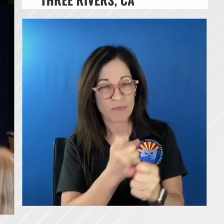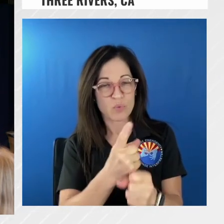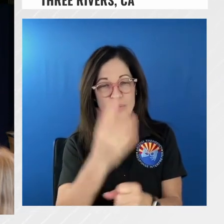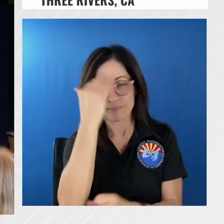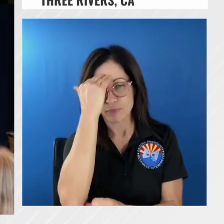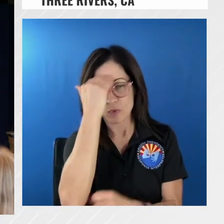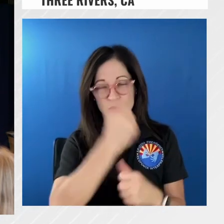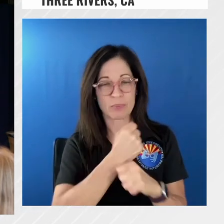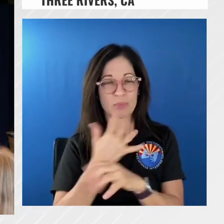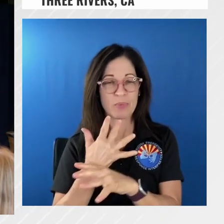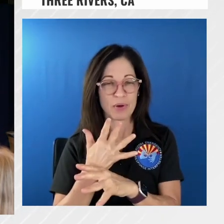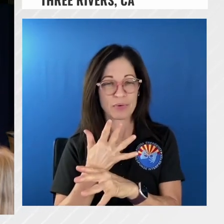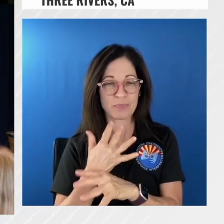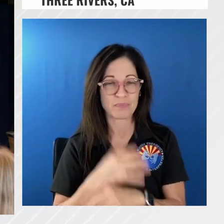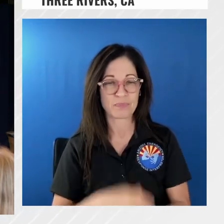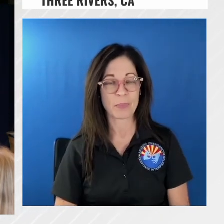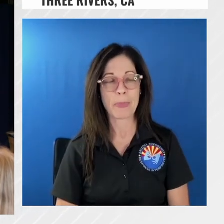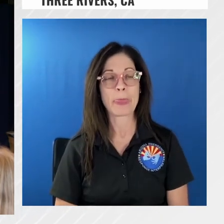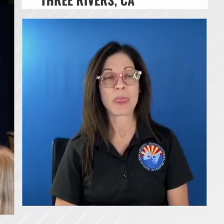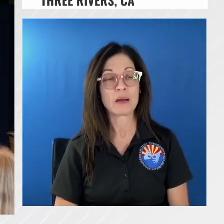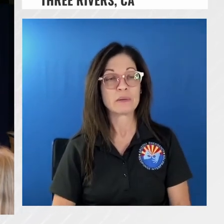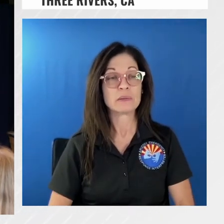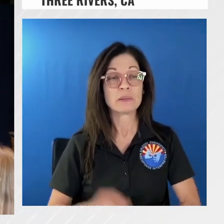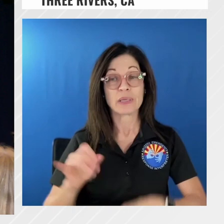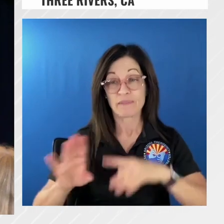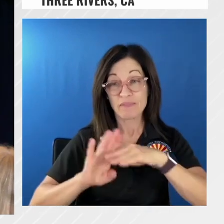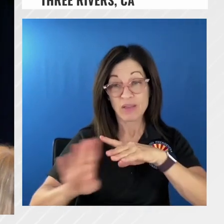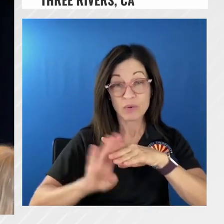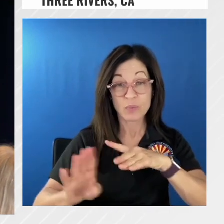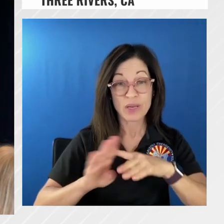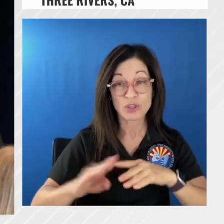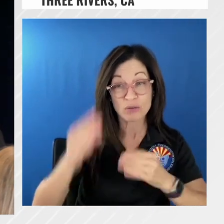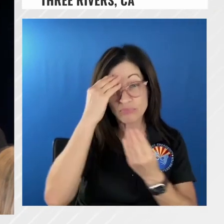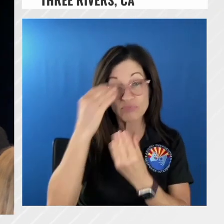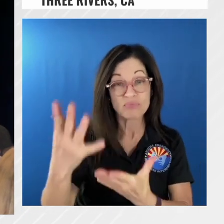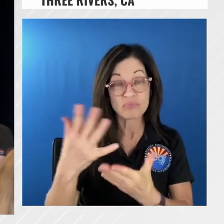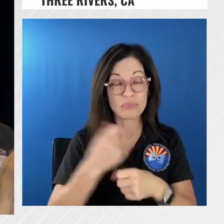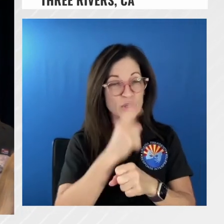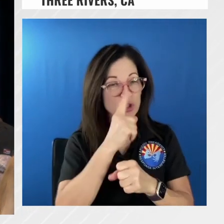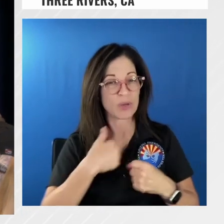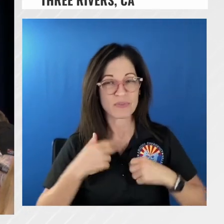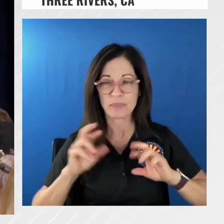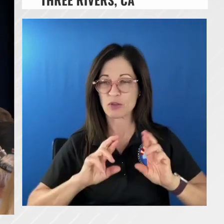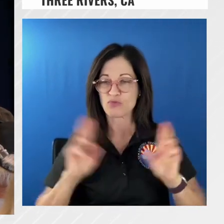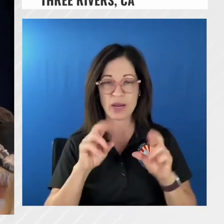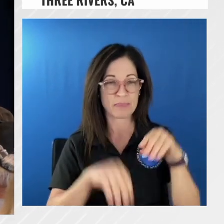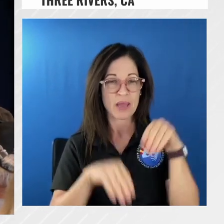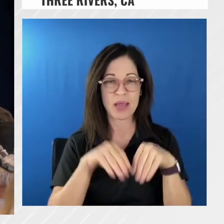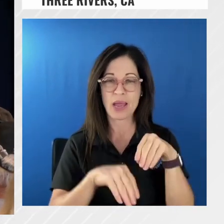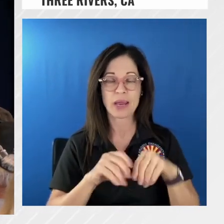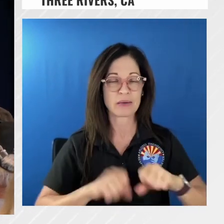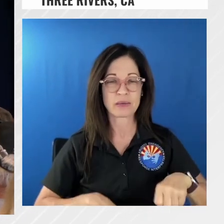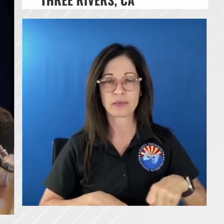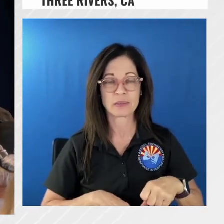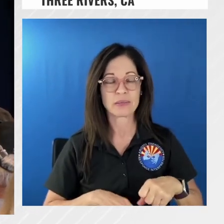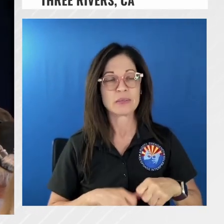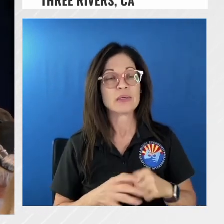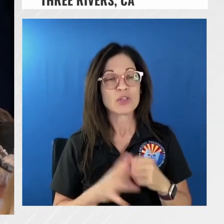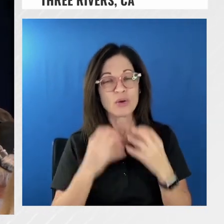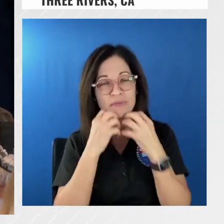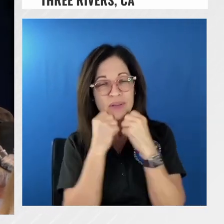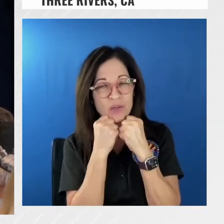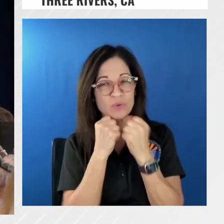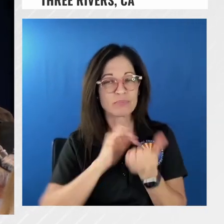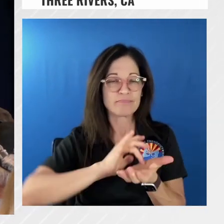we can evacuation notice make sure that you do have something ready to go make sure you're packed up and valuables medicines